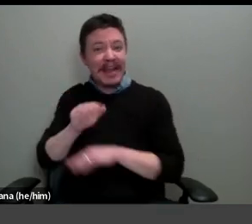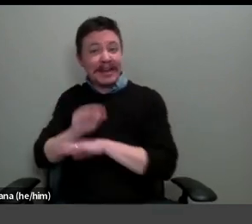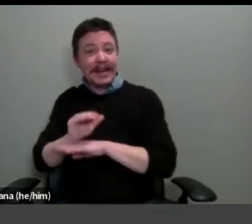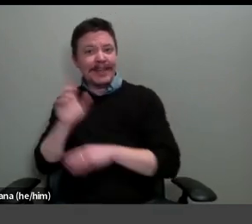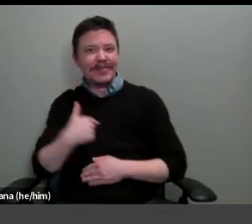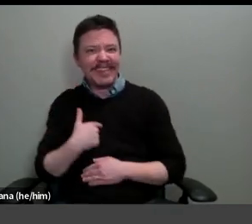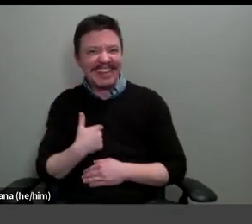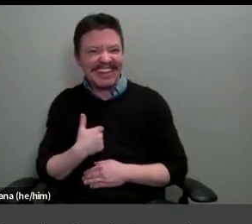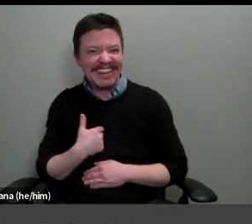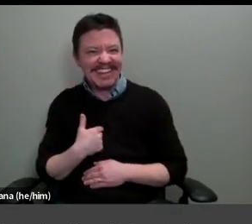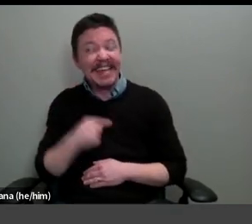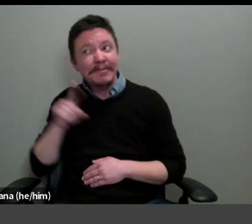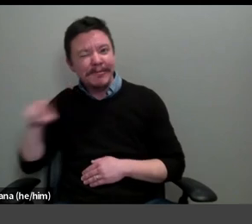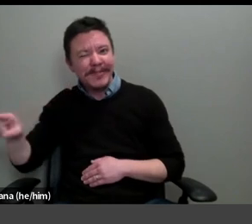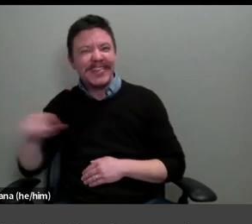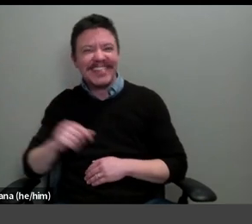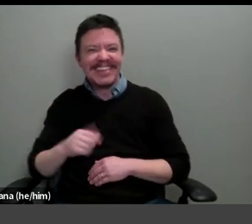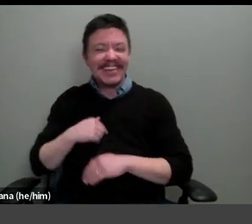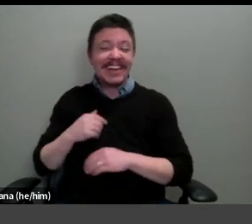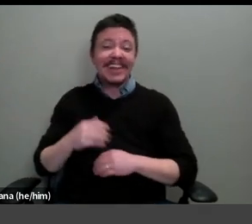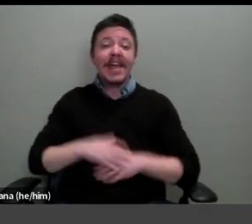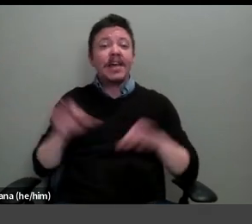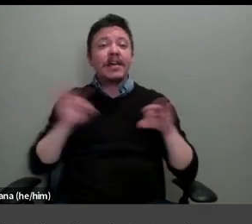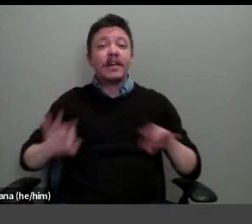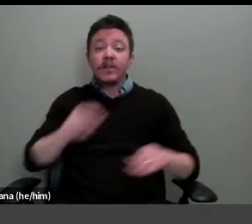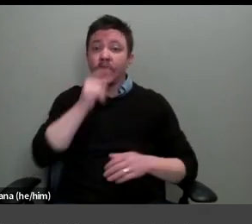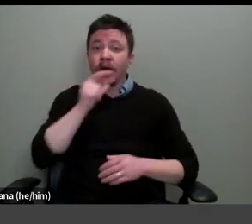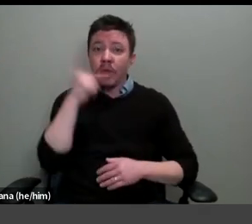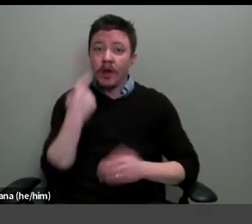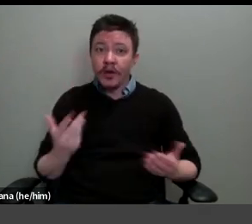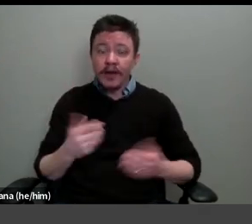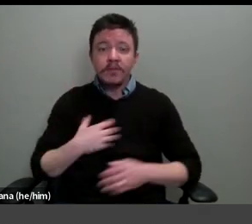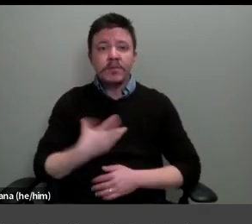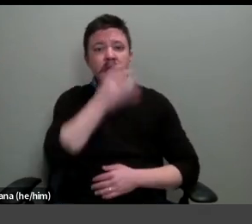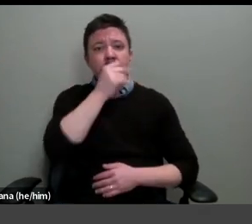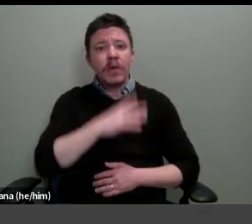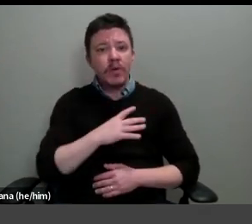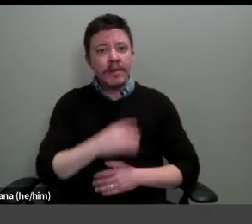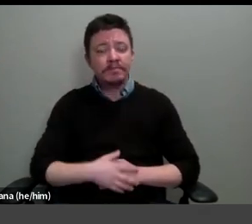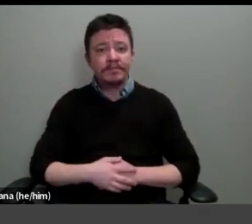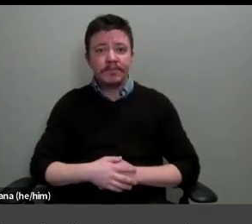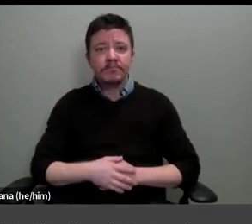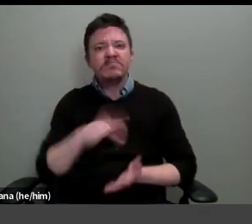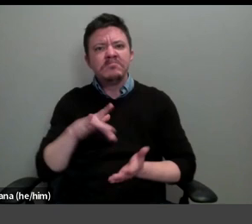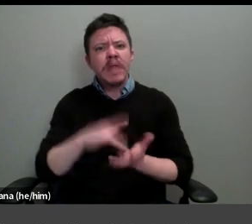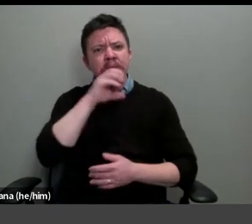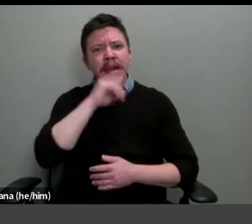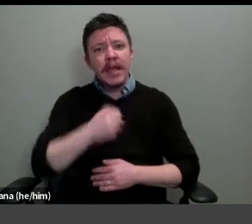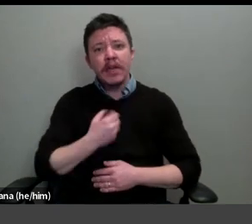and a few others. OK, just to describe myself. So I am a white woman, middle aged white woman,